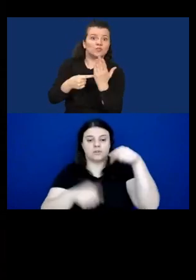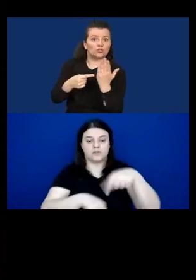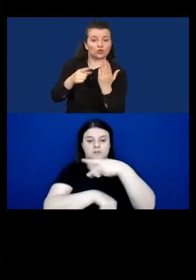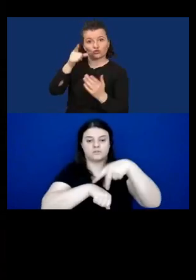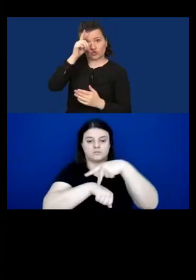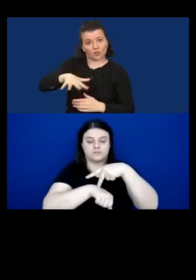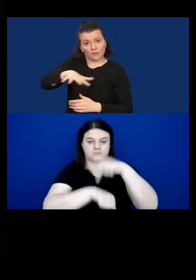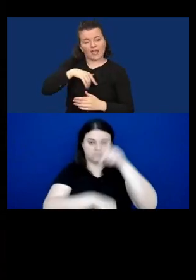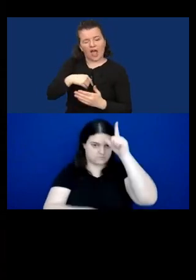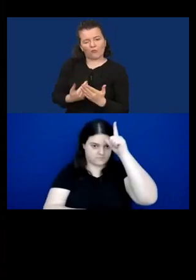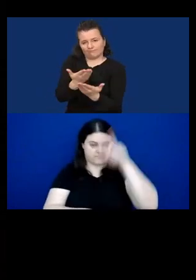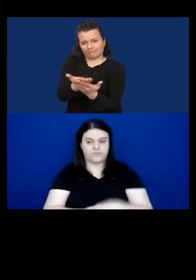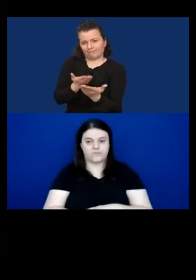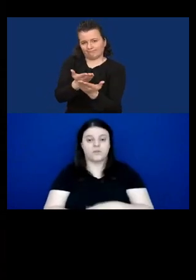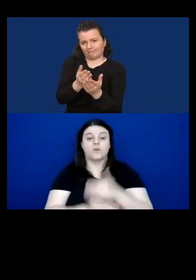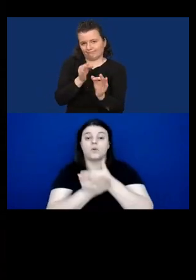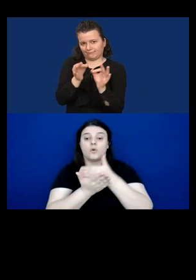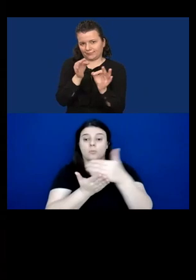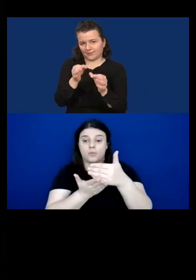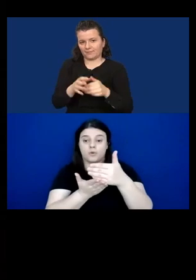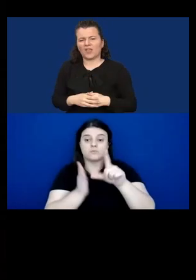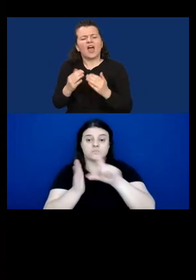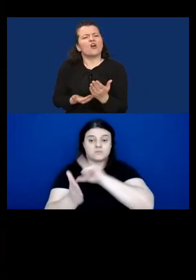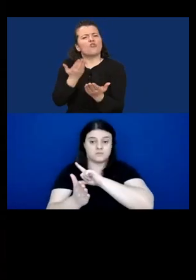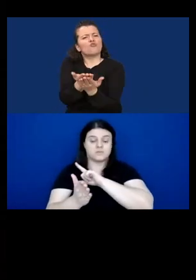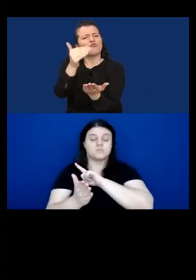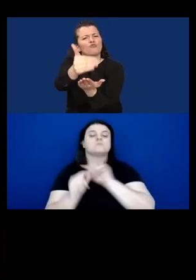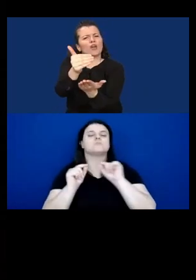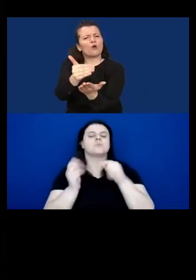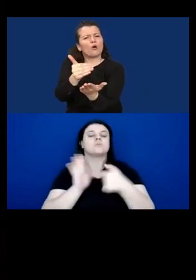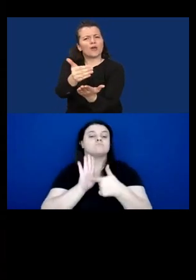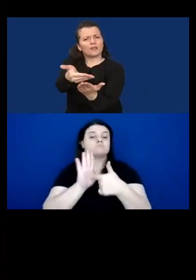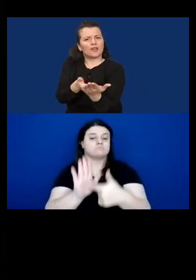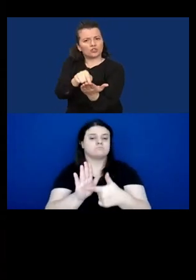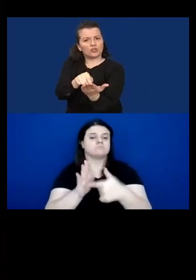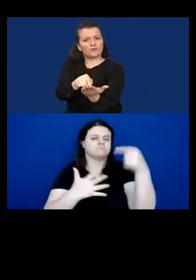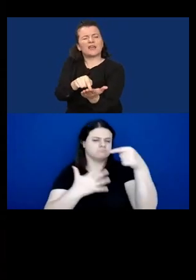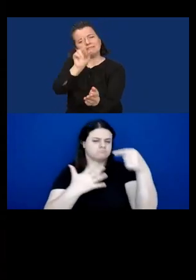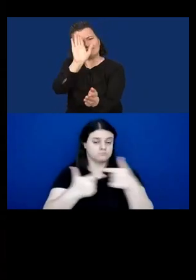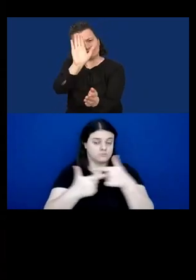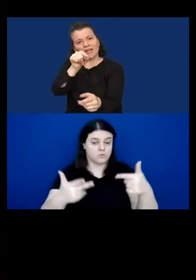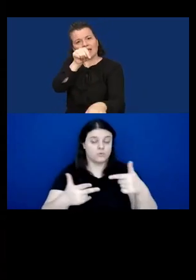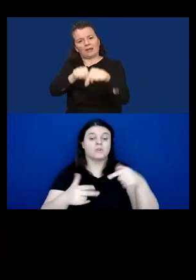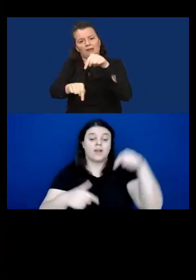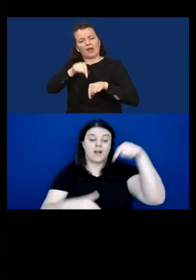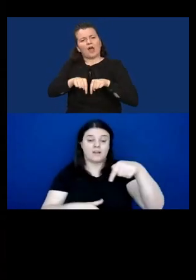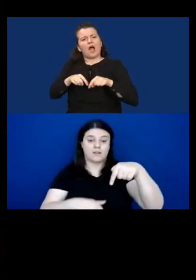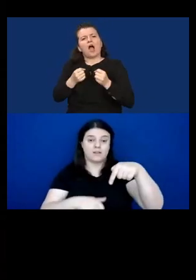Before I get started with the recommendations, I want to present some facts about deafblind people in Germany.